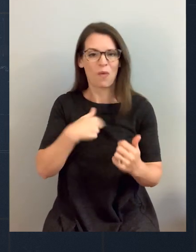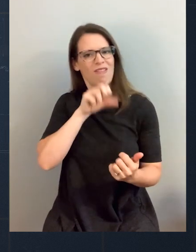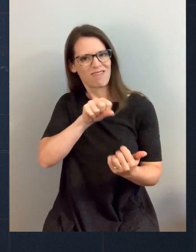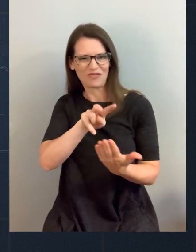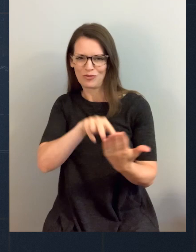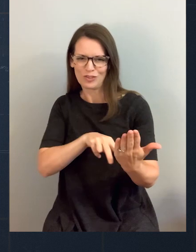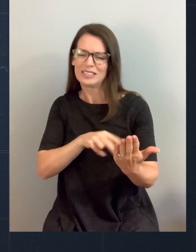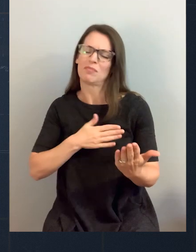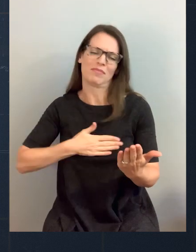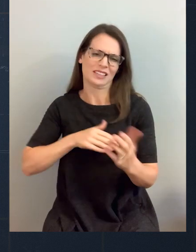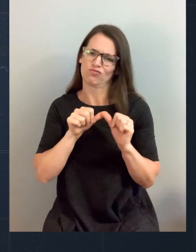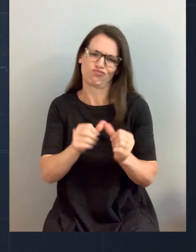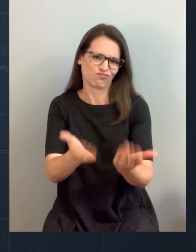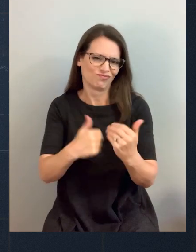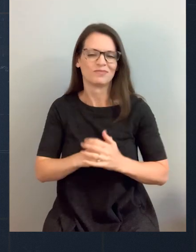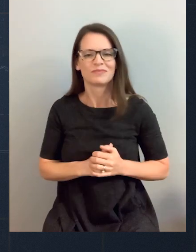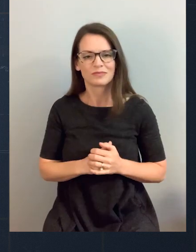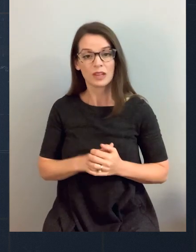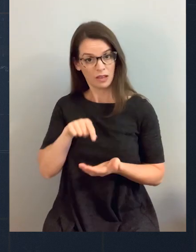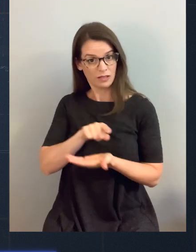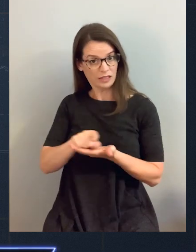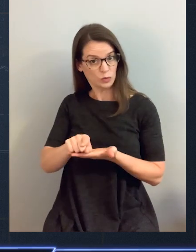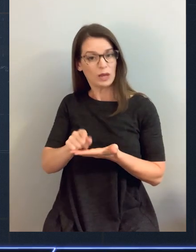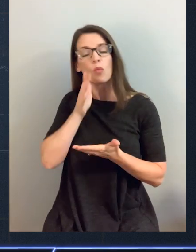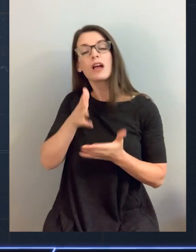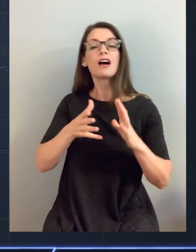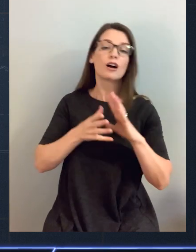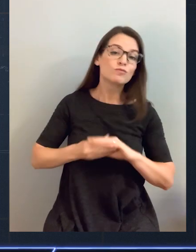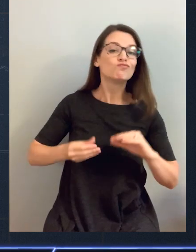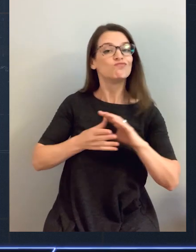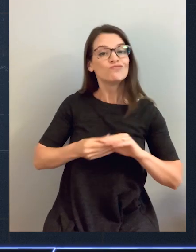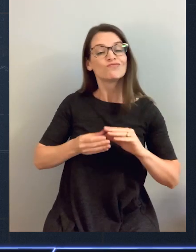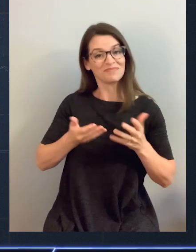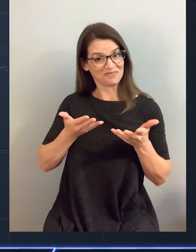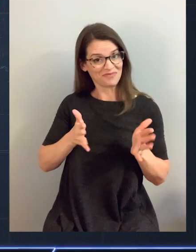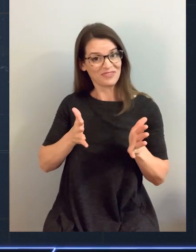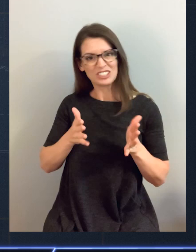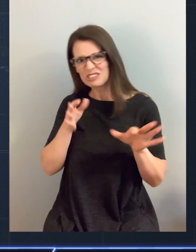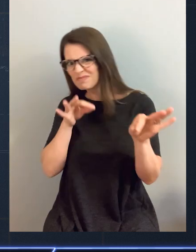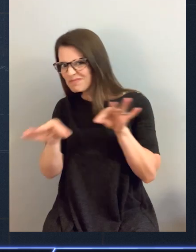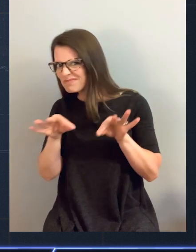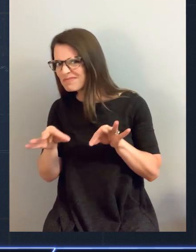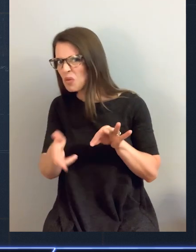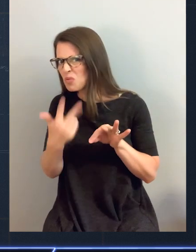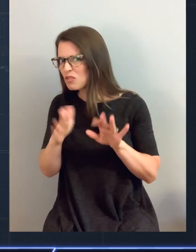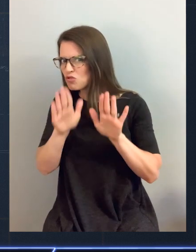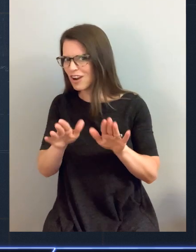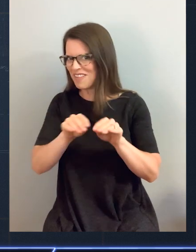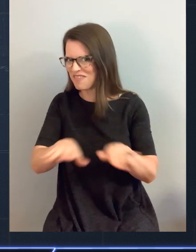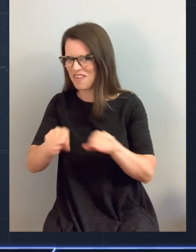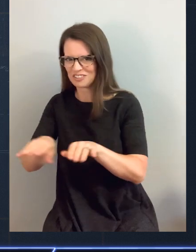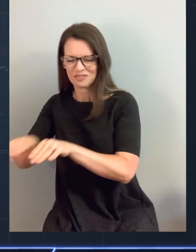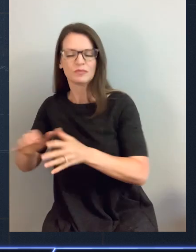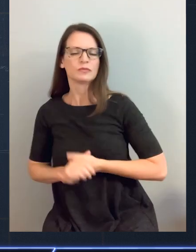love the comments. So keep them coming. This week, I've got another story for you and then three great launches. So sometimes